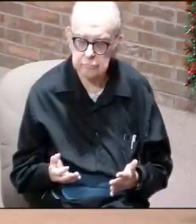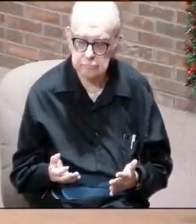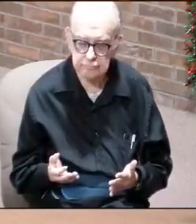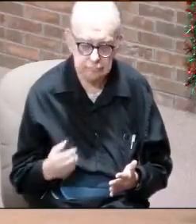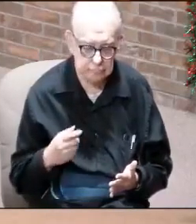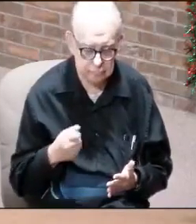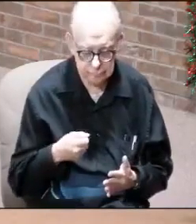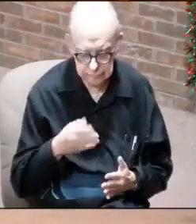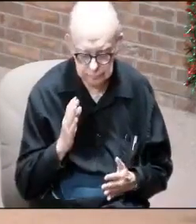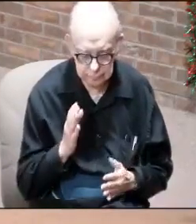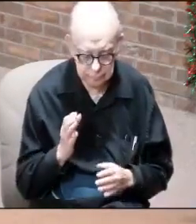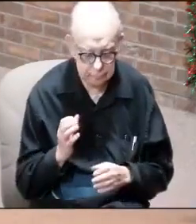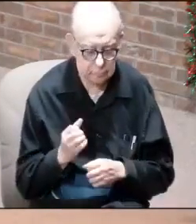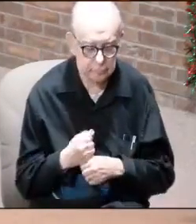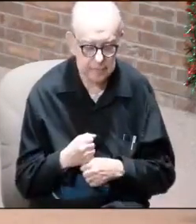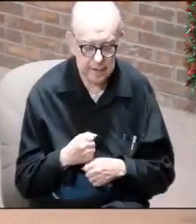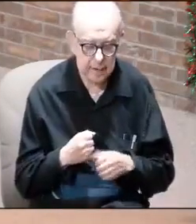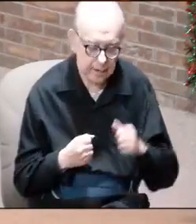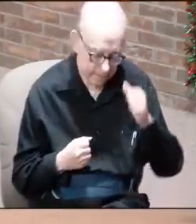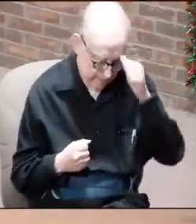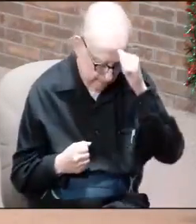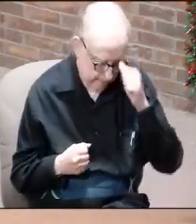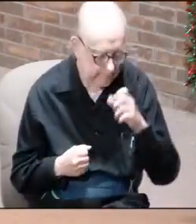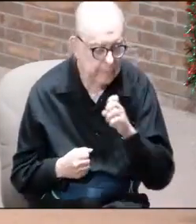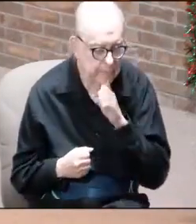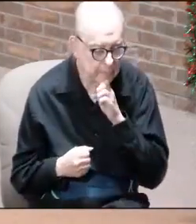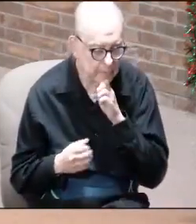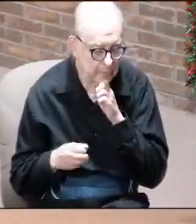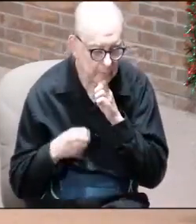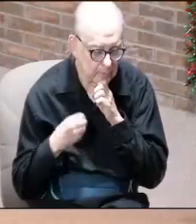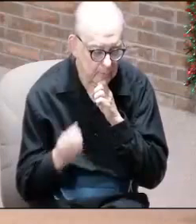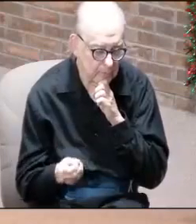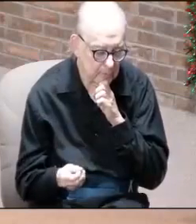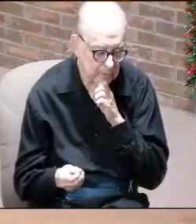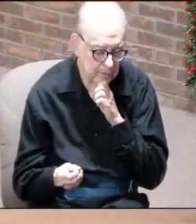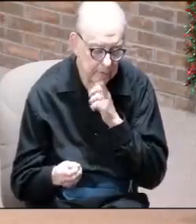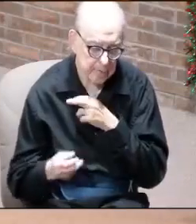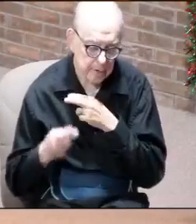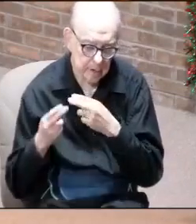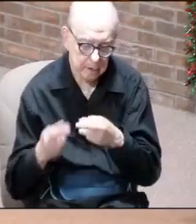When God created Adam and Eve, he gave them an inheritance.